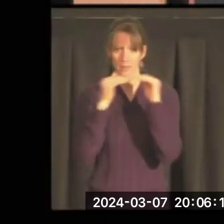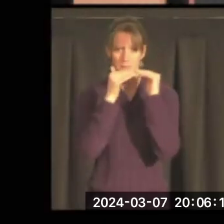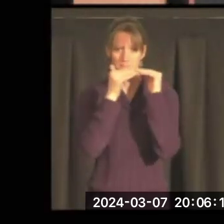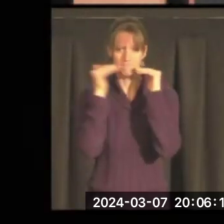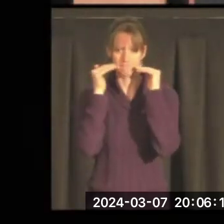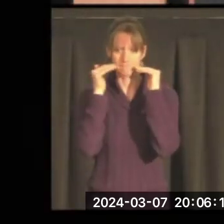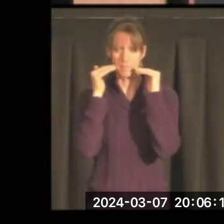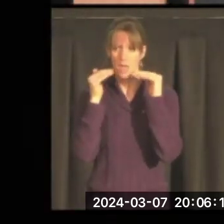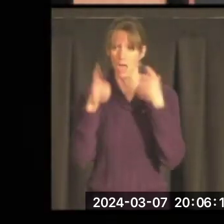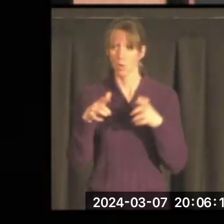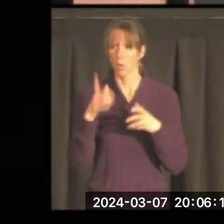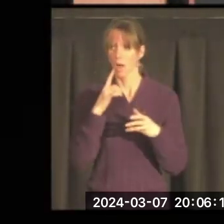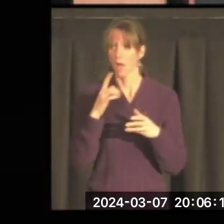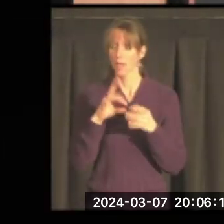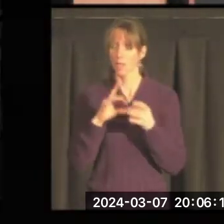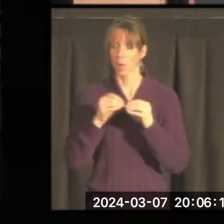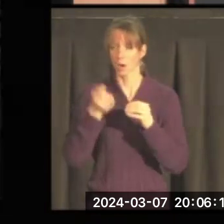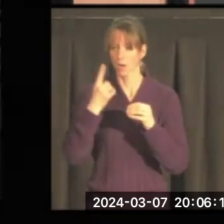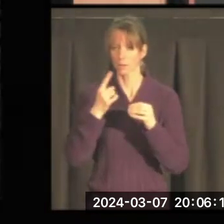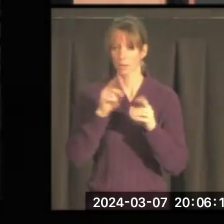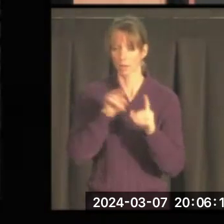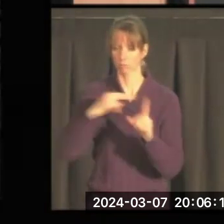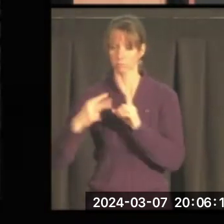I don't want to give you just a little bit better, different side.